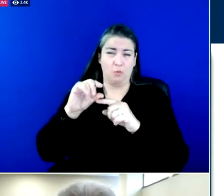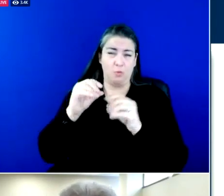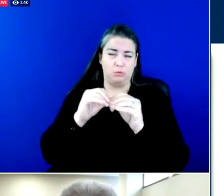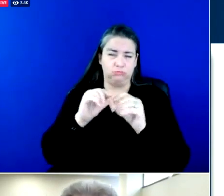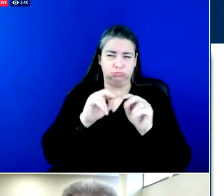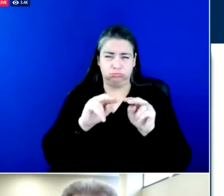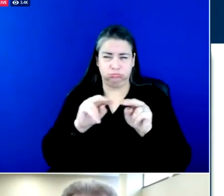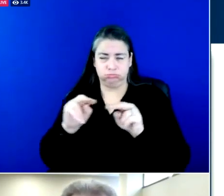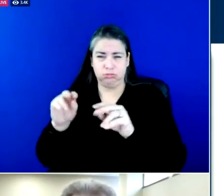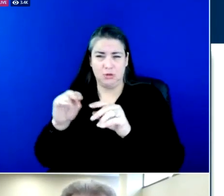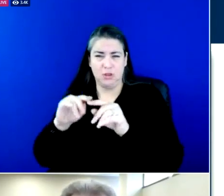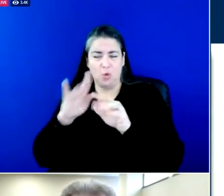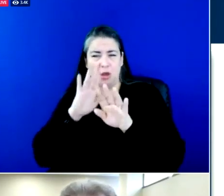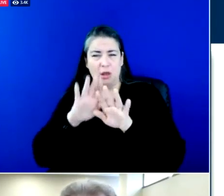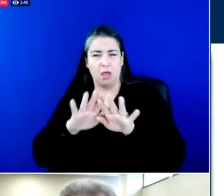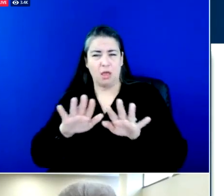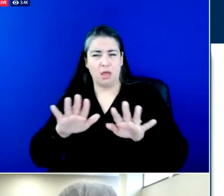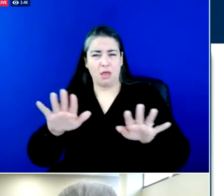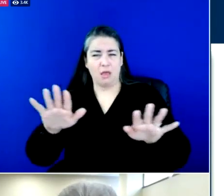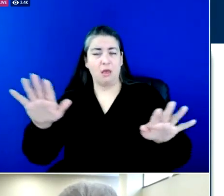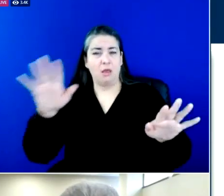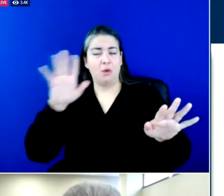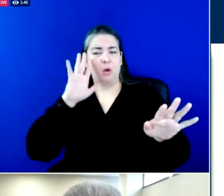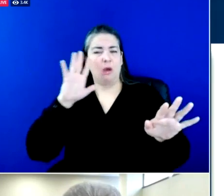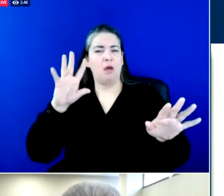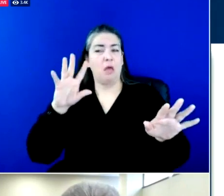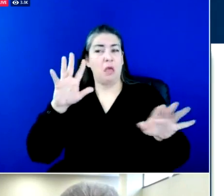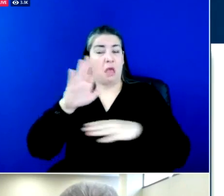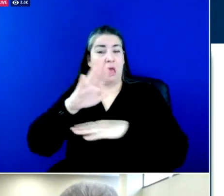should taper off uh in late afternoon.